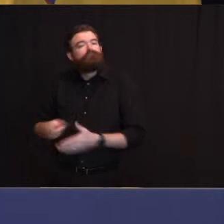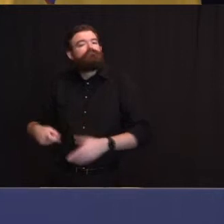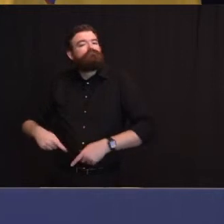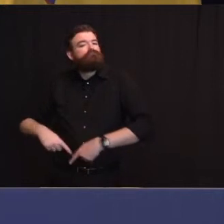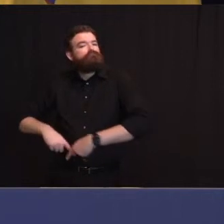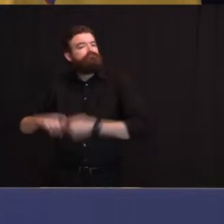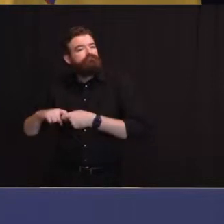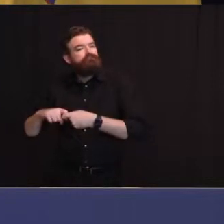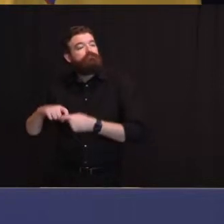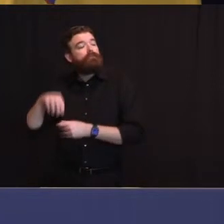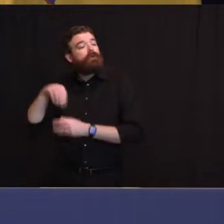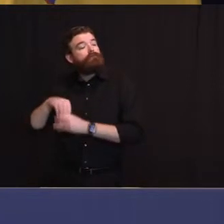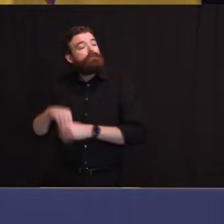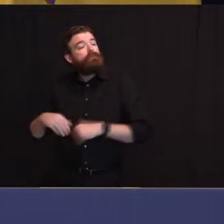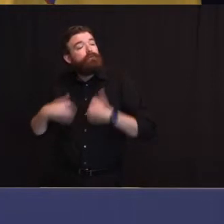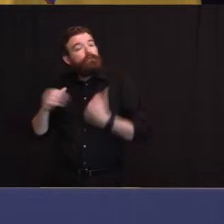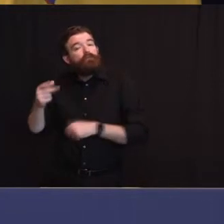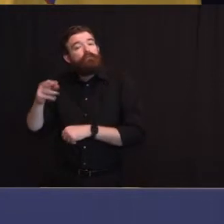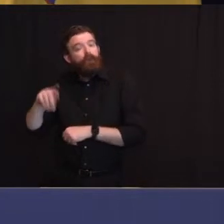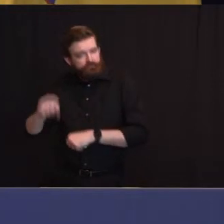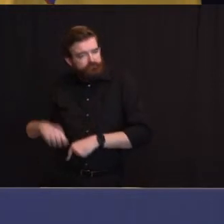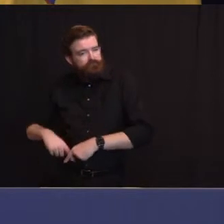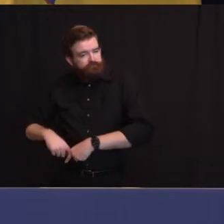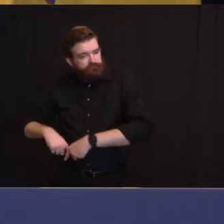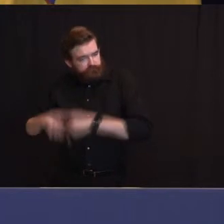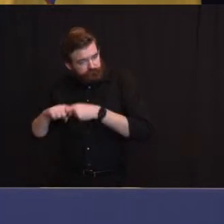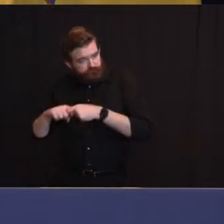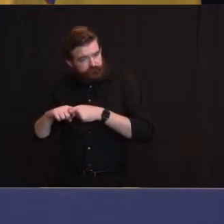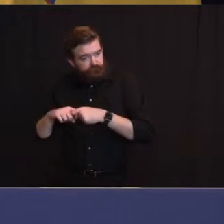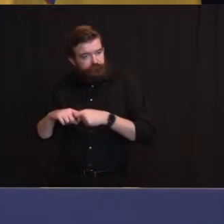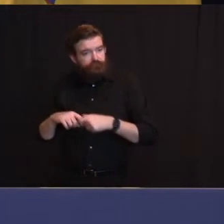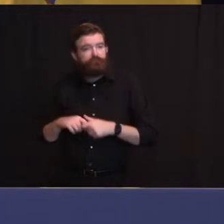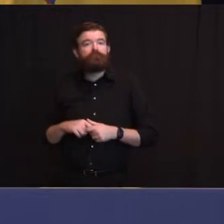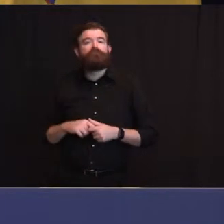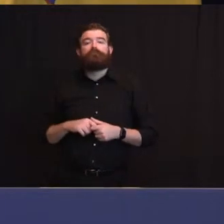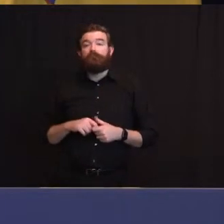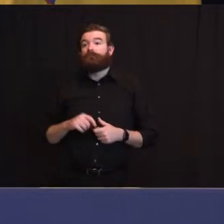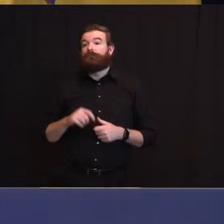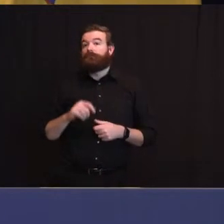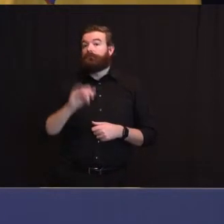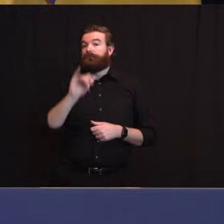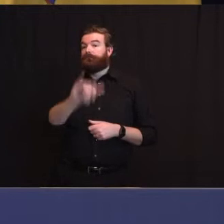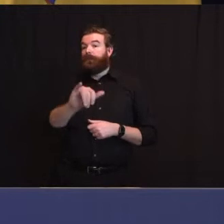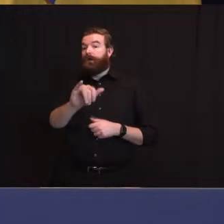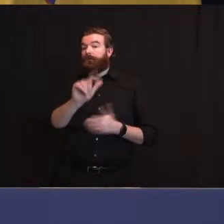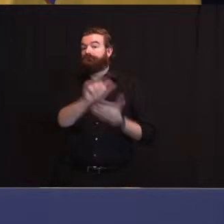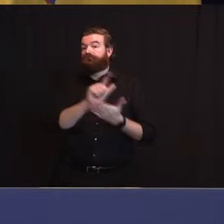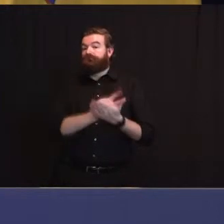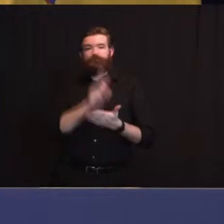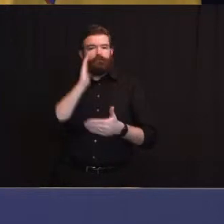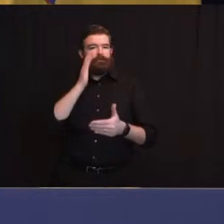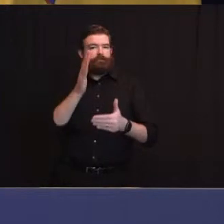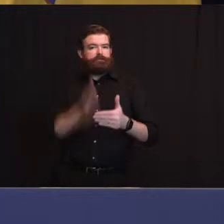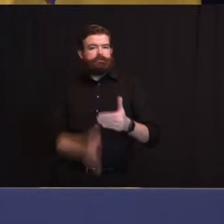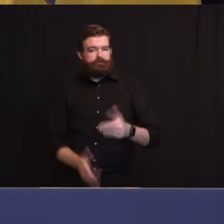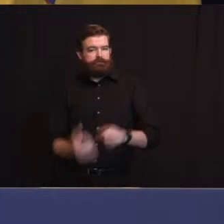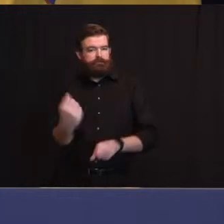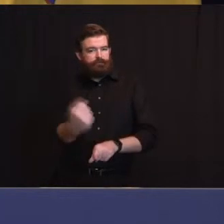and competitions. My understanding is this is due to expire on Saturday. Will the pause be lifted?